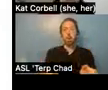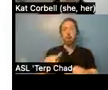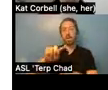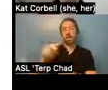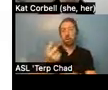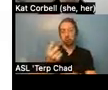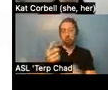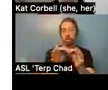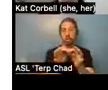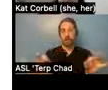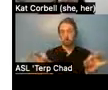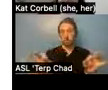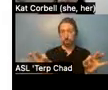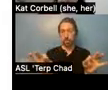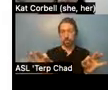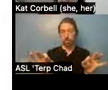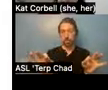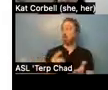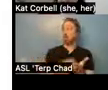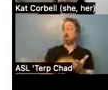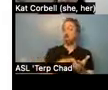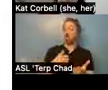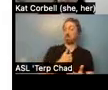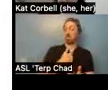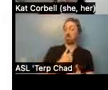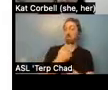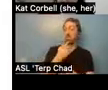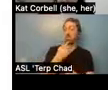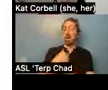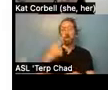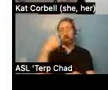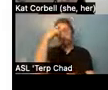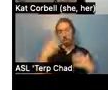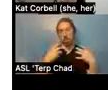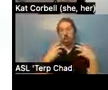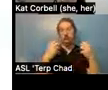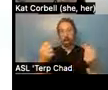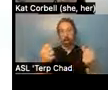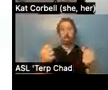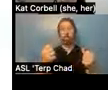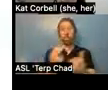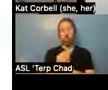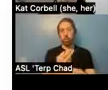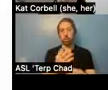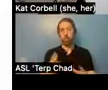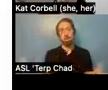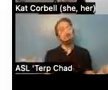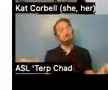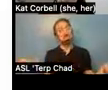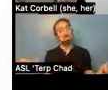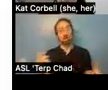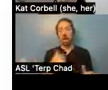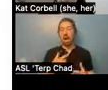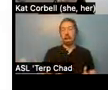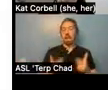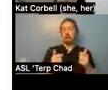sometimes say that I'm a mental health consumer that works for me, or I'm somebody living with bipolar disorder. At the same time,